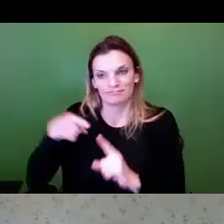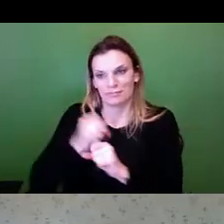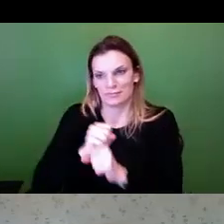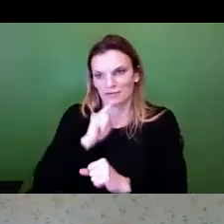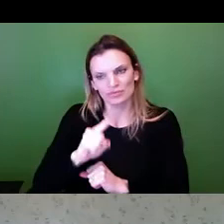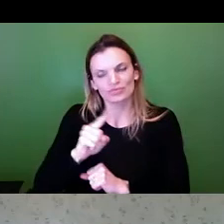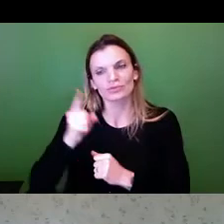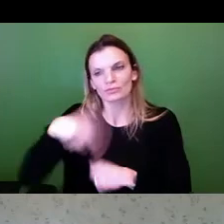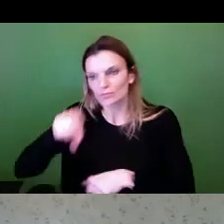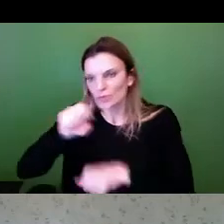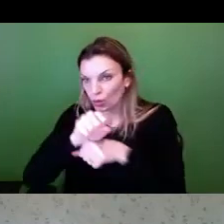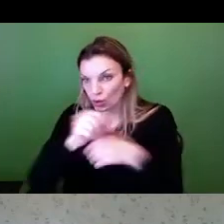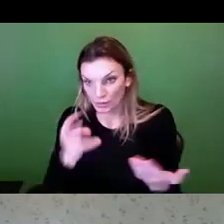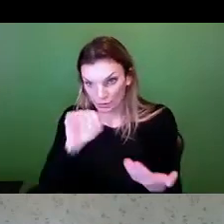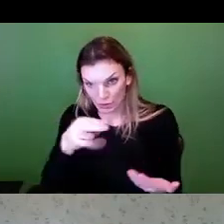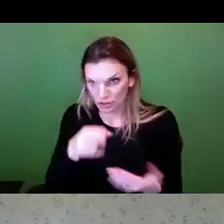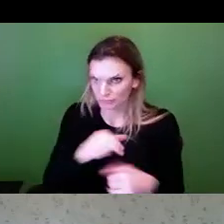and healthy.